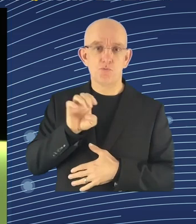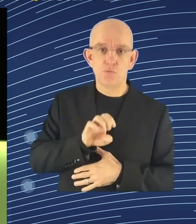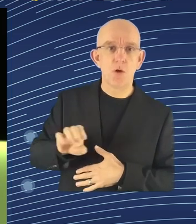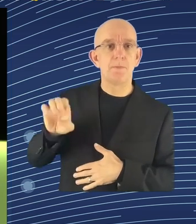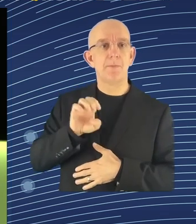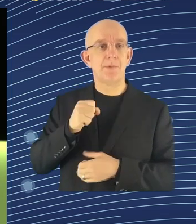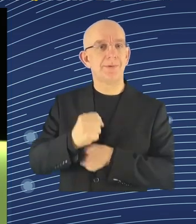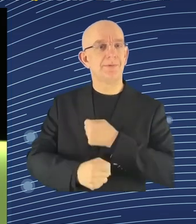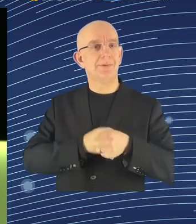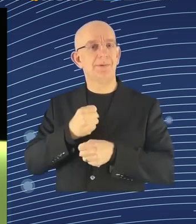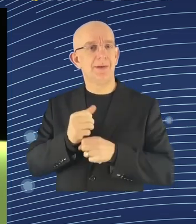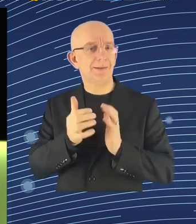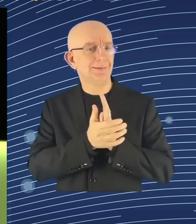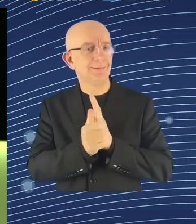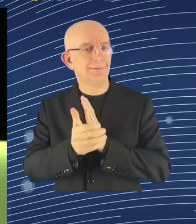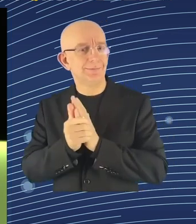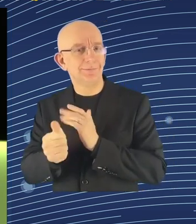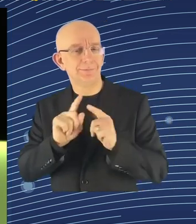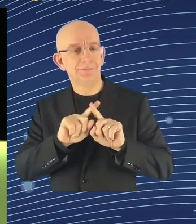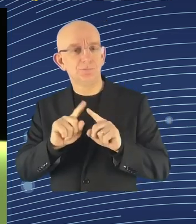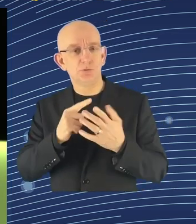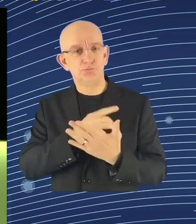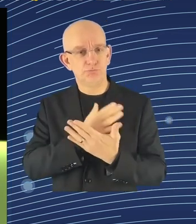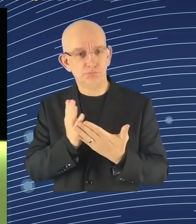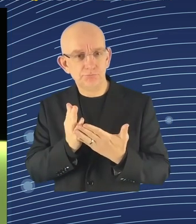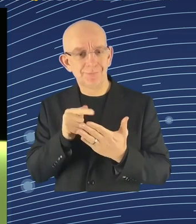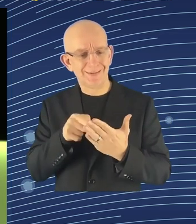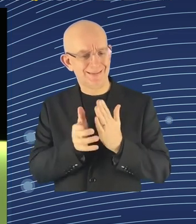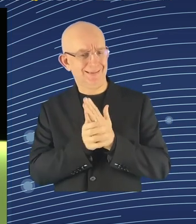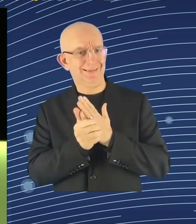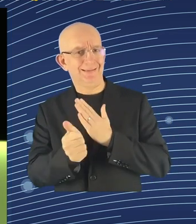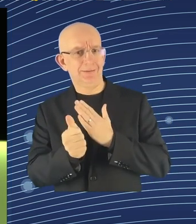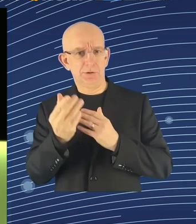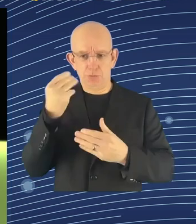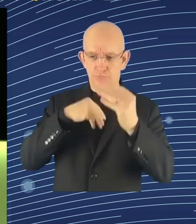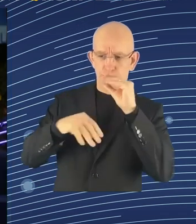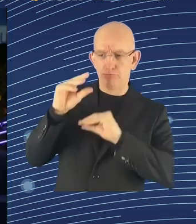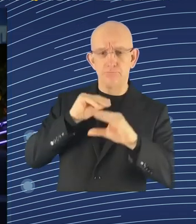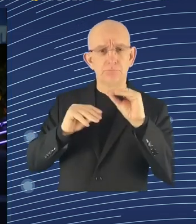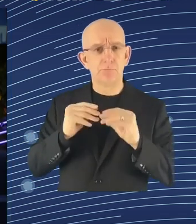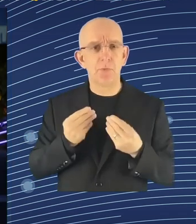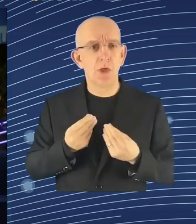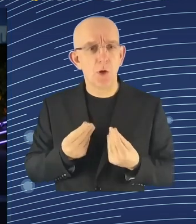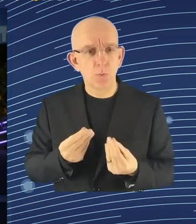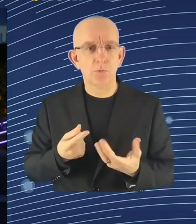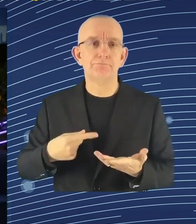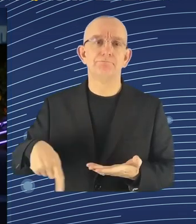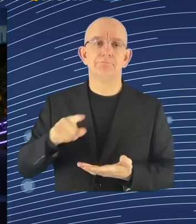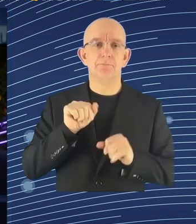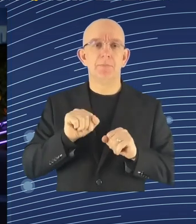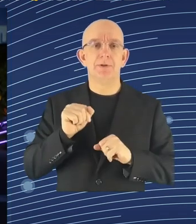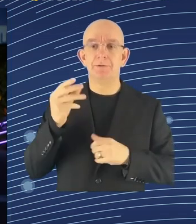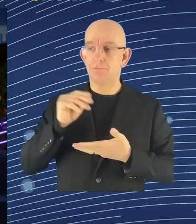and help European enterprises get the skilled talent they need to realize their ambitions and make the economy grow.